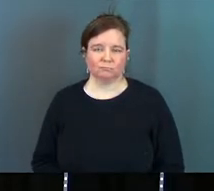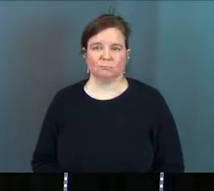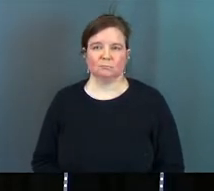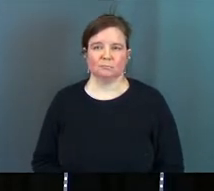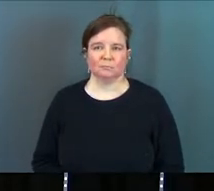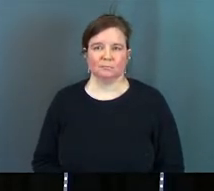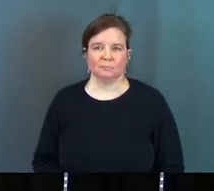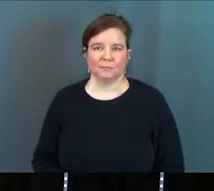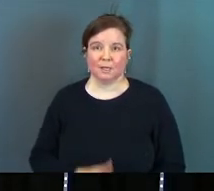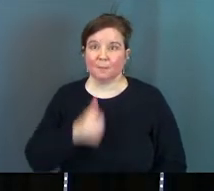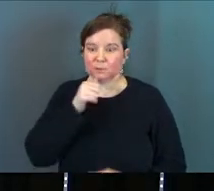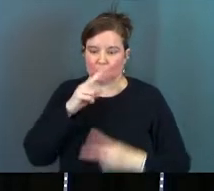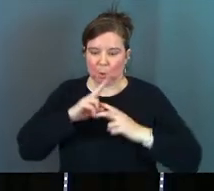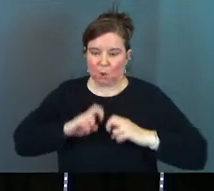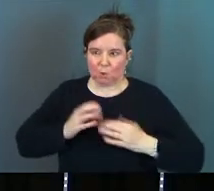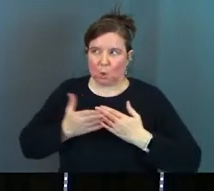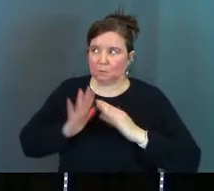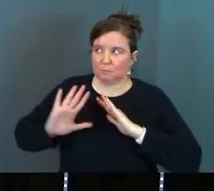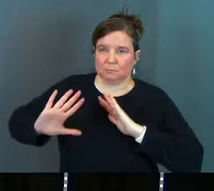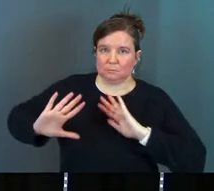Don't look too close though.